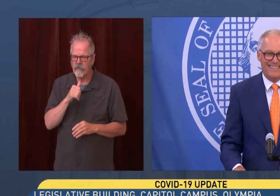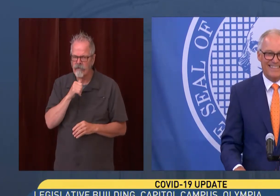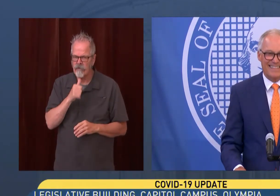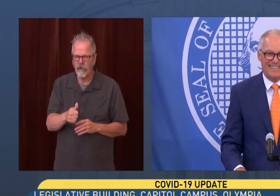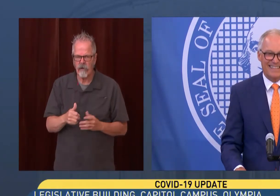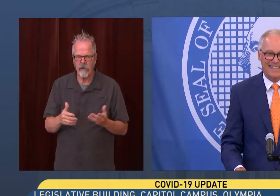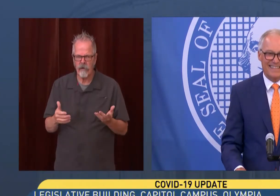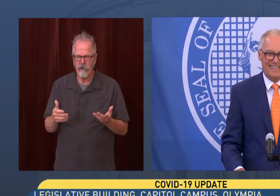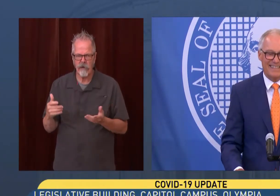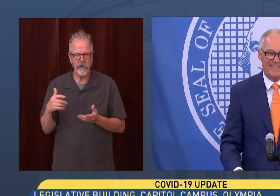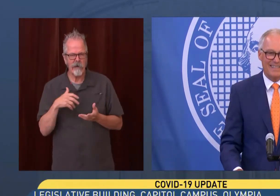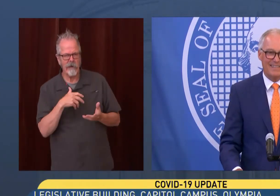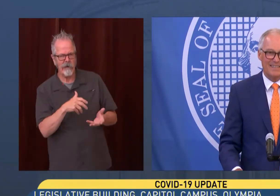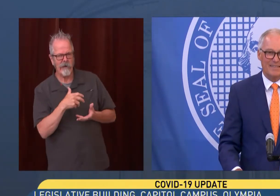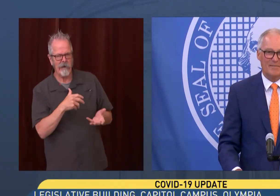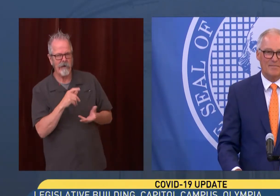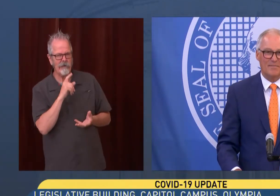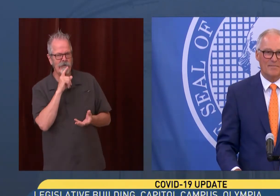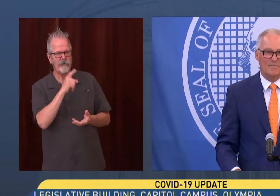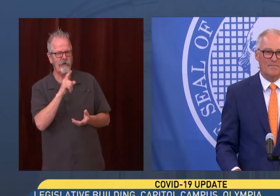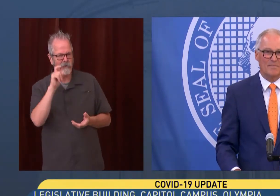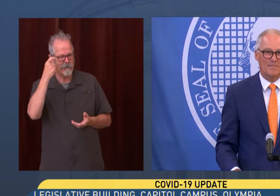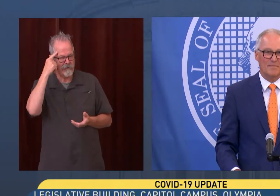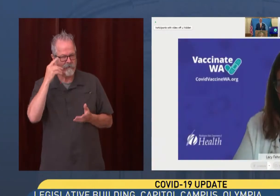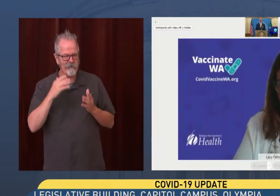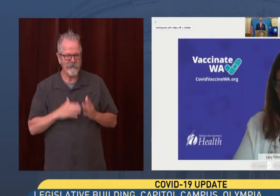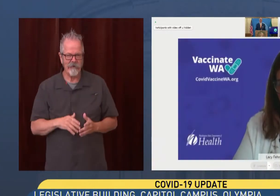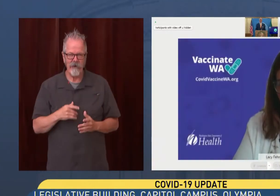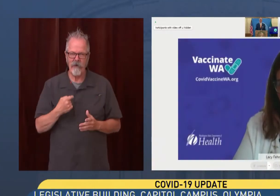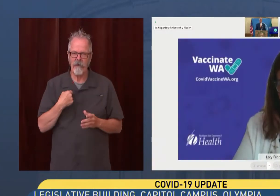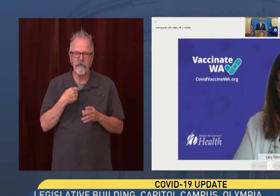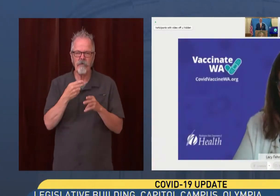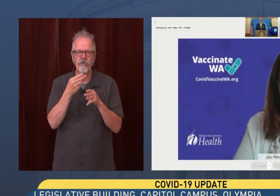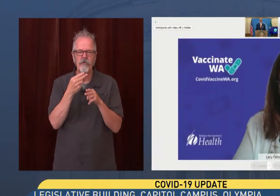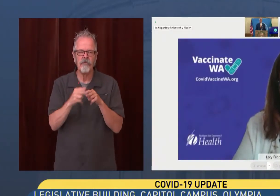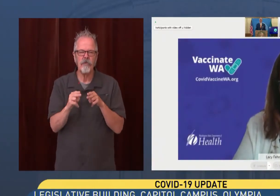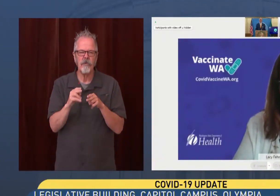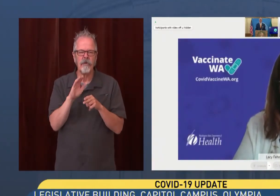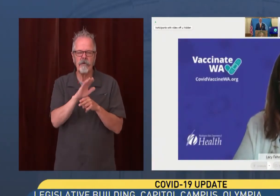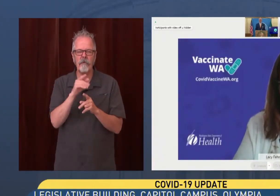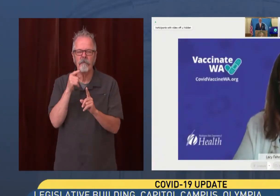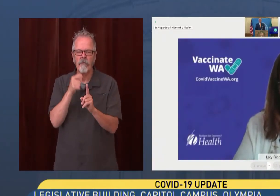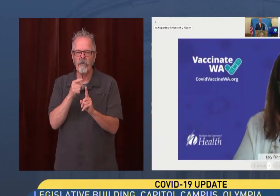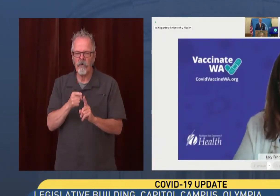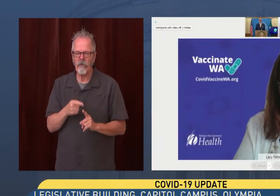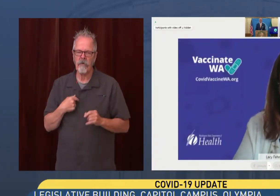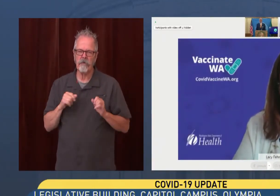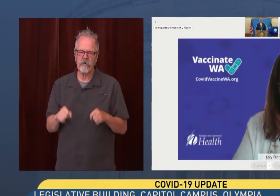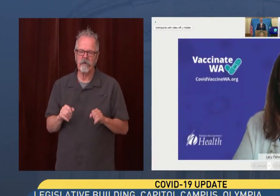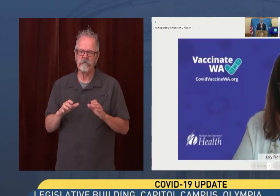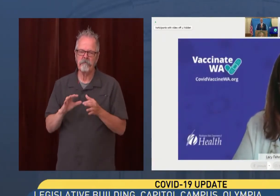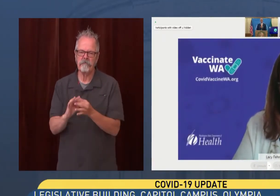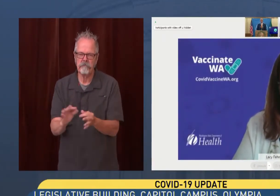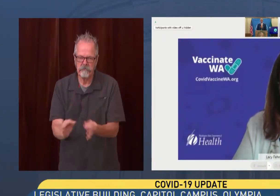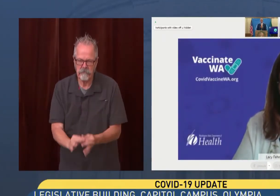Sure, Governor. I can go through quickly just a few key points. I'll start with